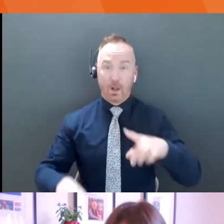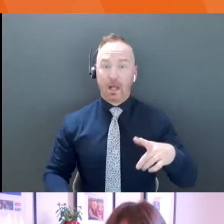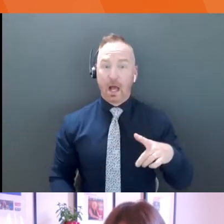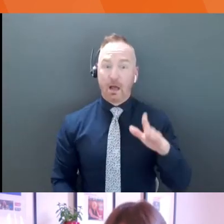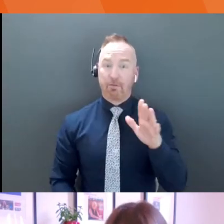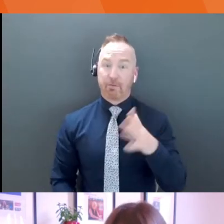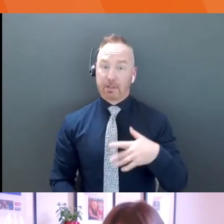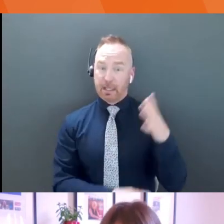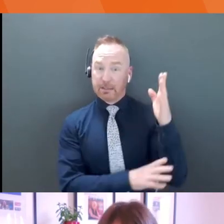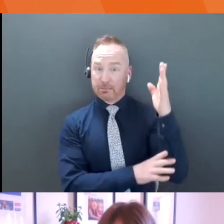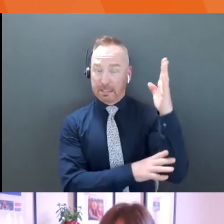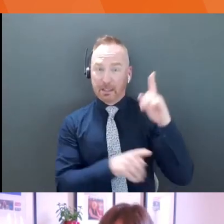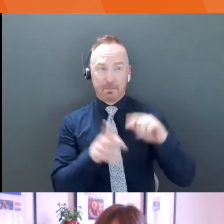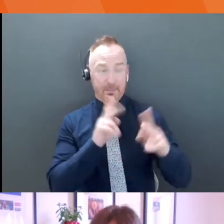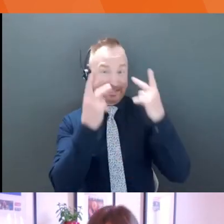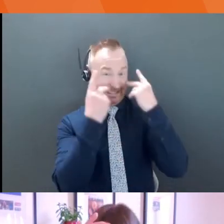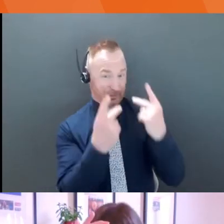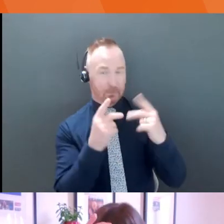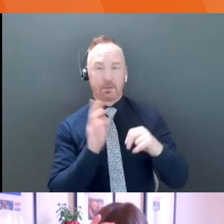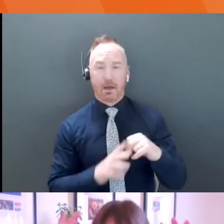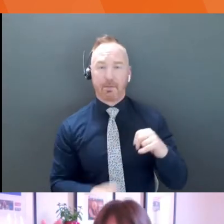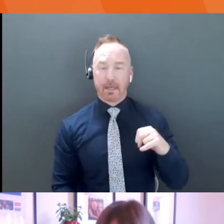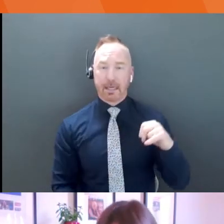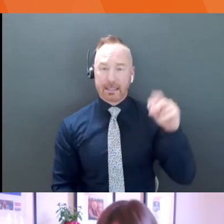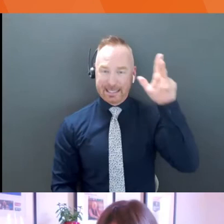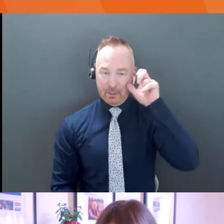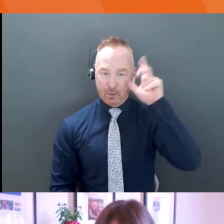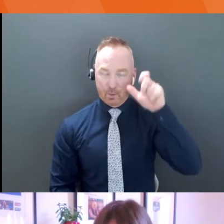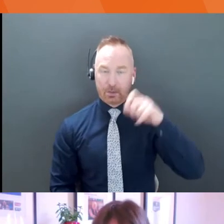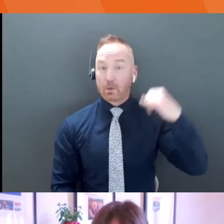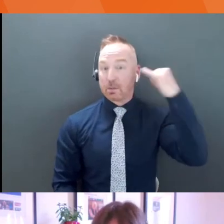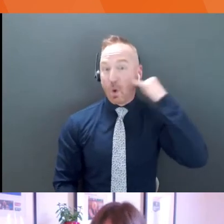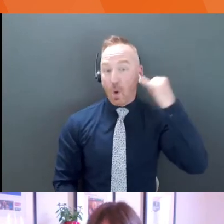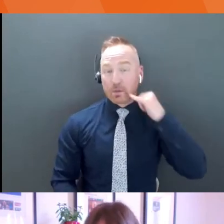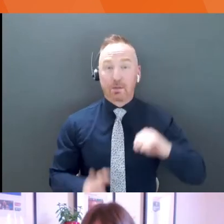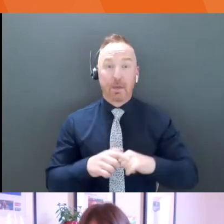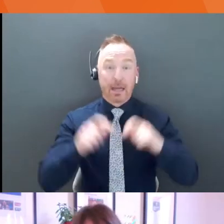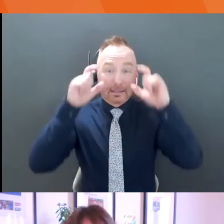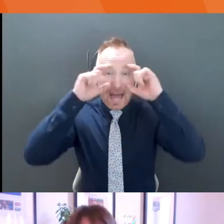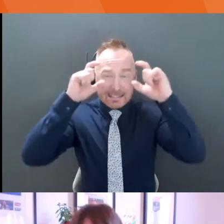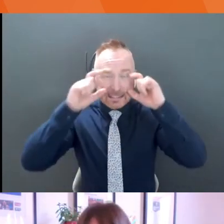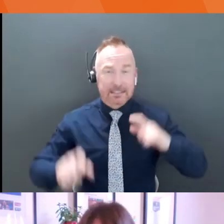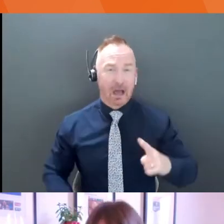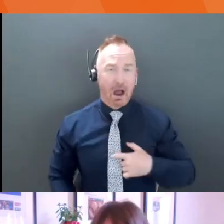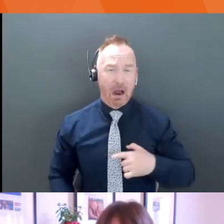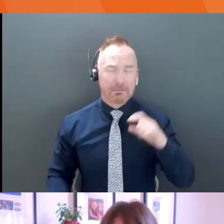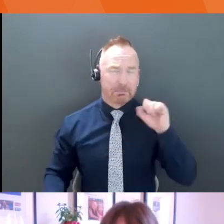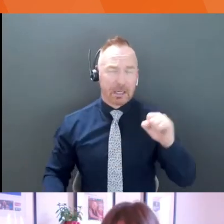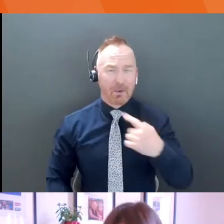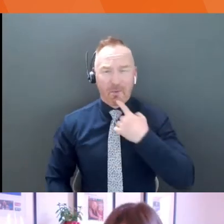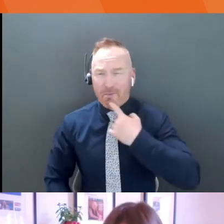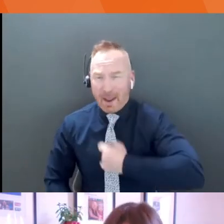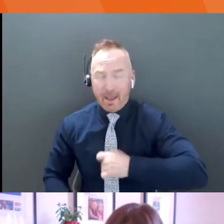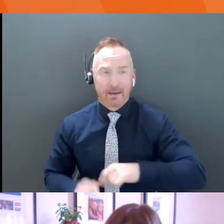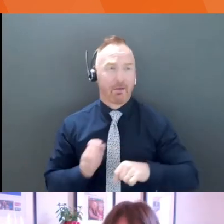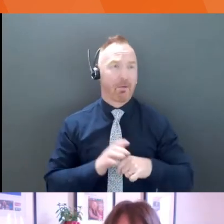don't see you, they hear you. So, you know, wearing bright red glasses or, um, you know, something that, you know, is